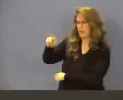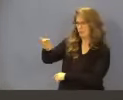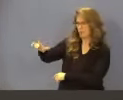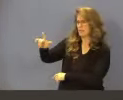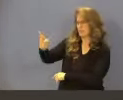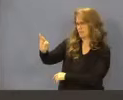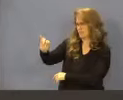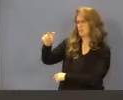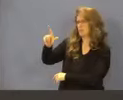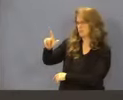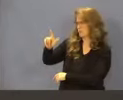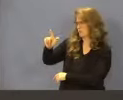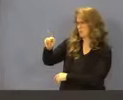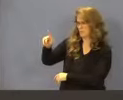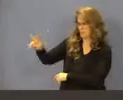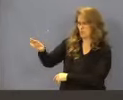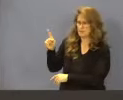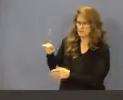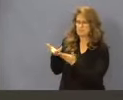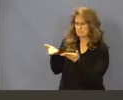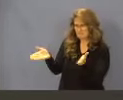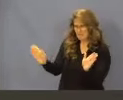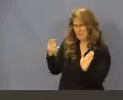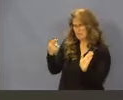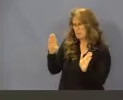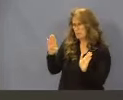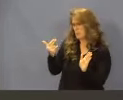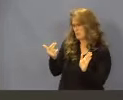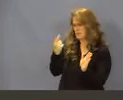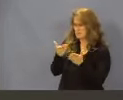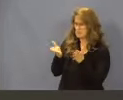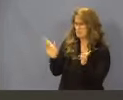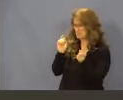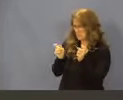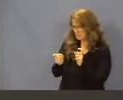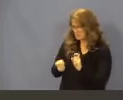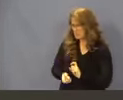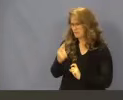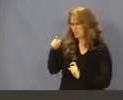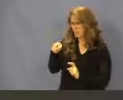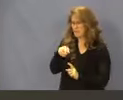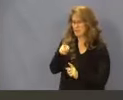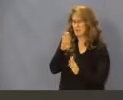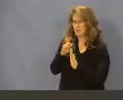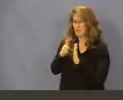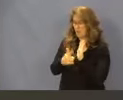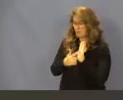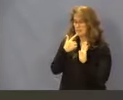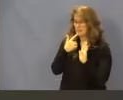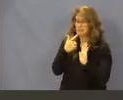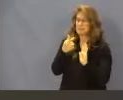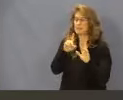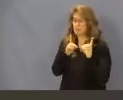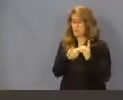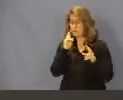HB 1339 implements several broad changes to the certificate of need program. The bill directs the department to review